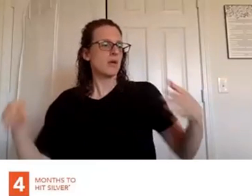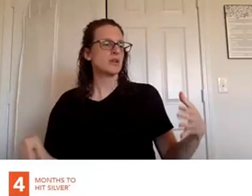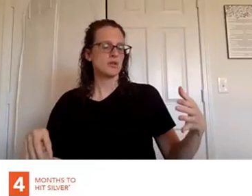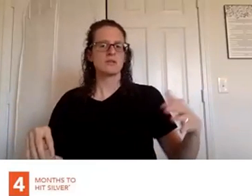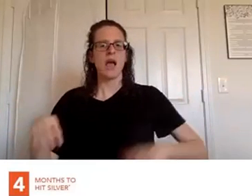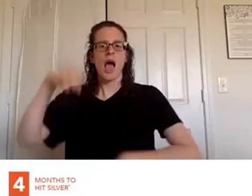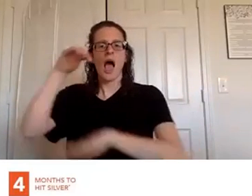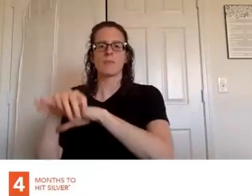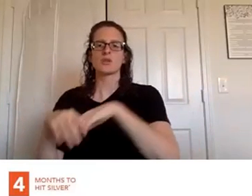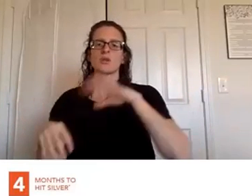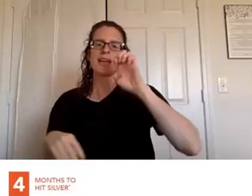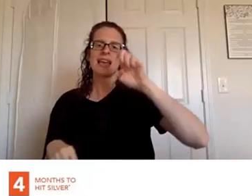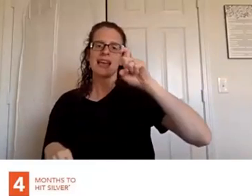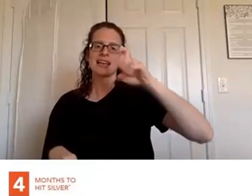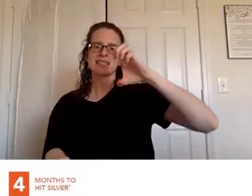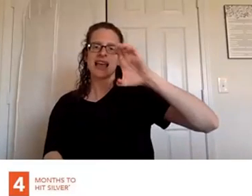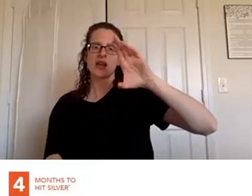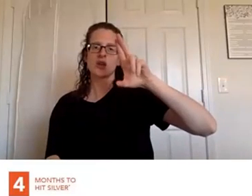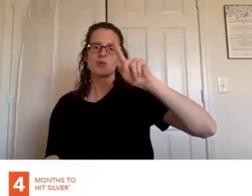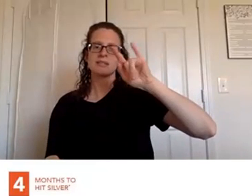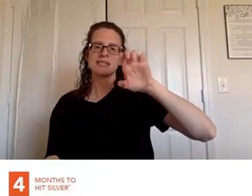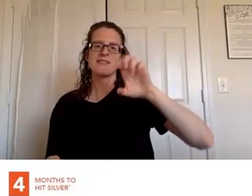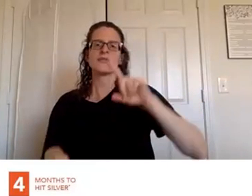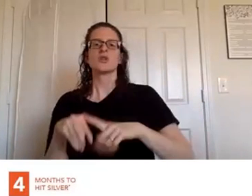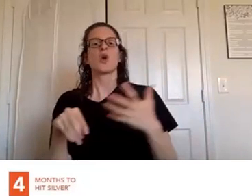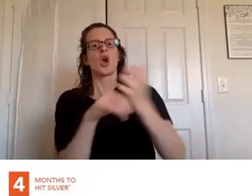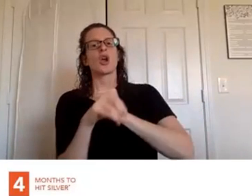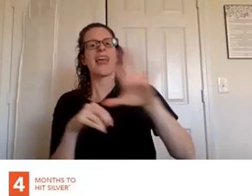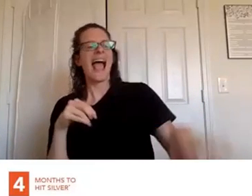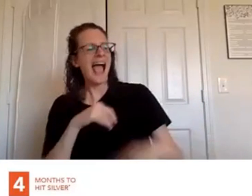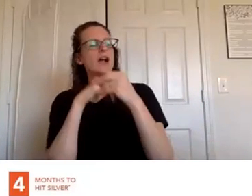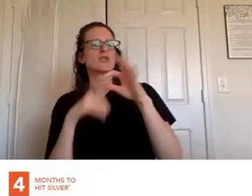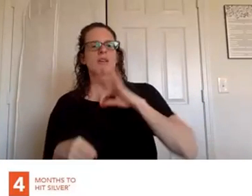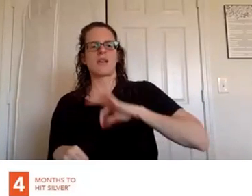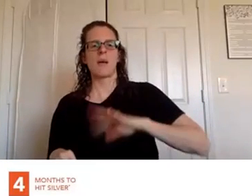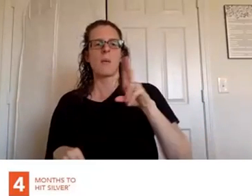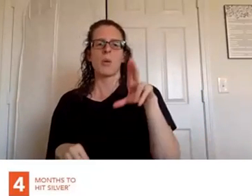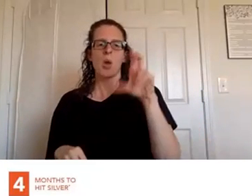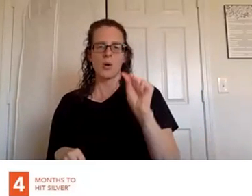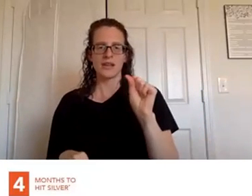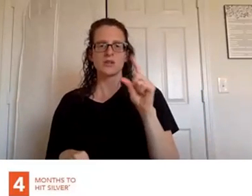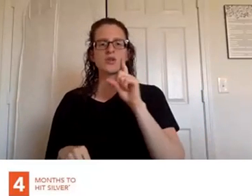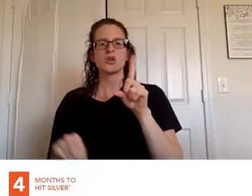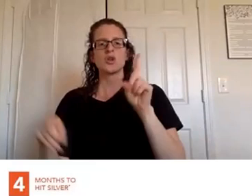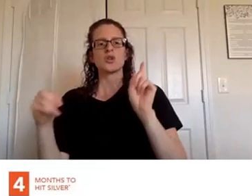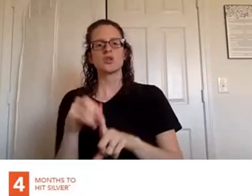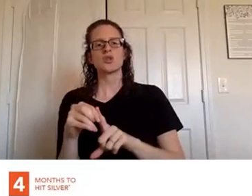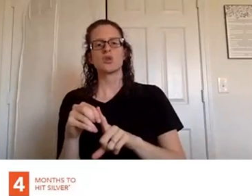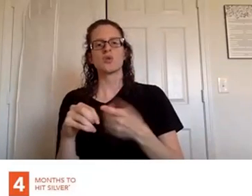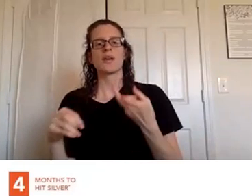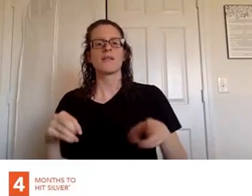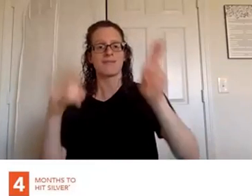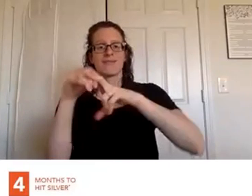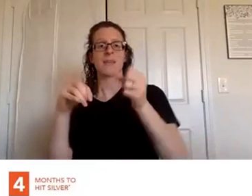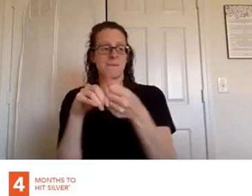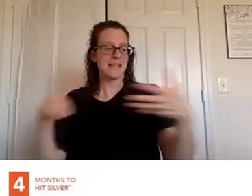the opportunity to earn extra cash bonuses for building your business with a sustainable structure and we'll explain